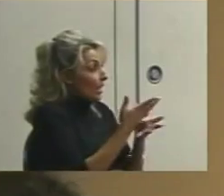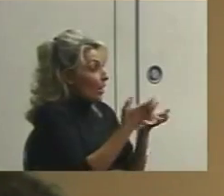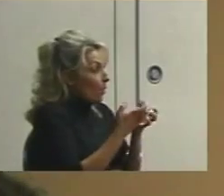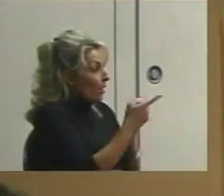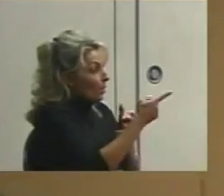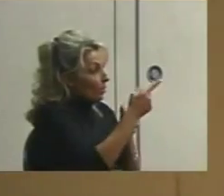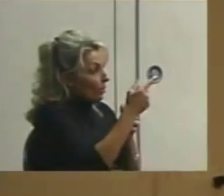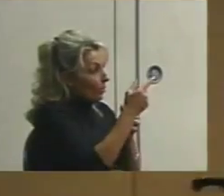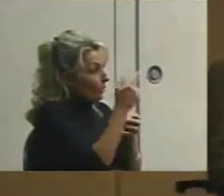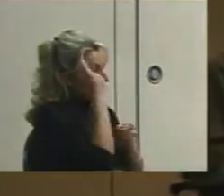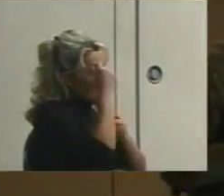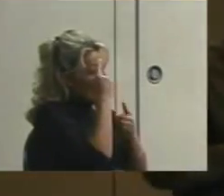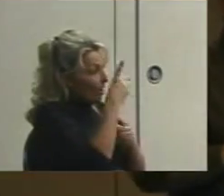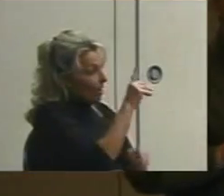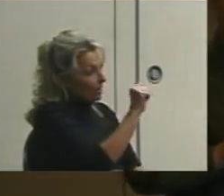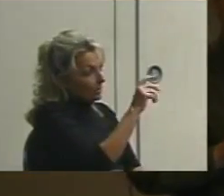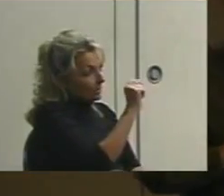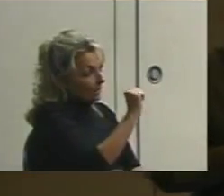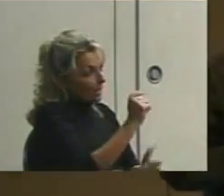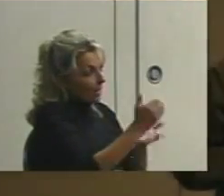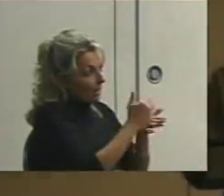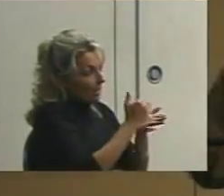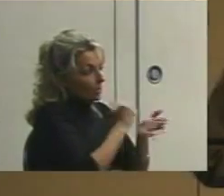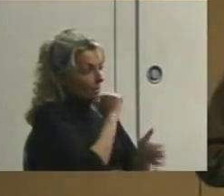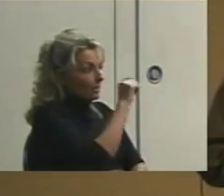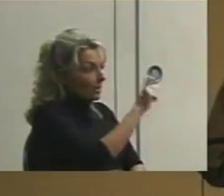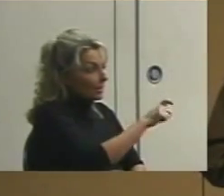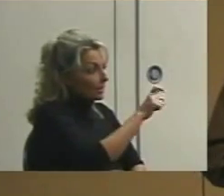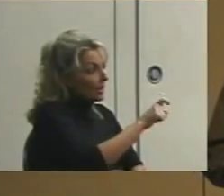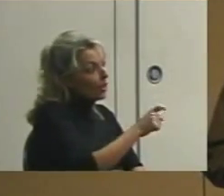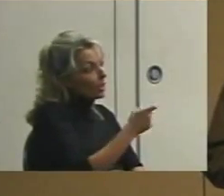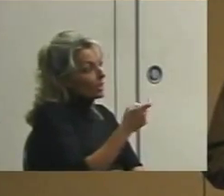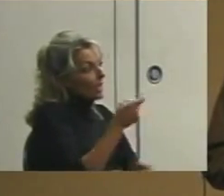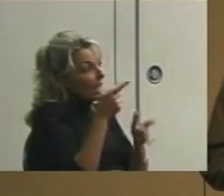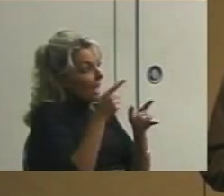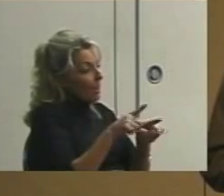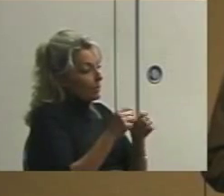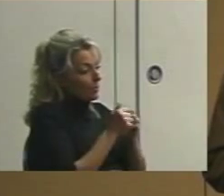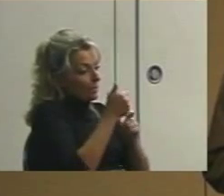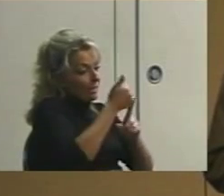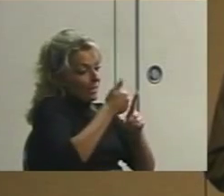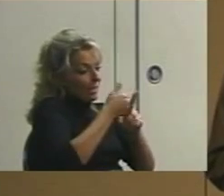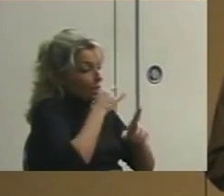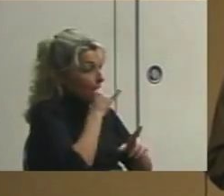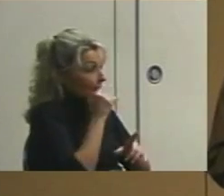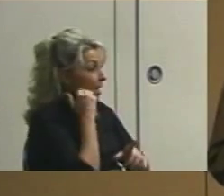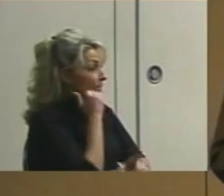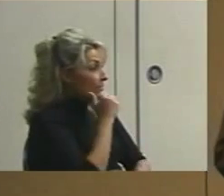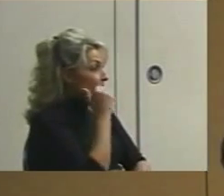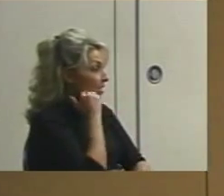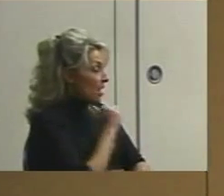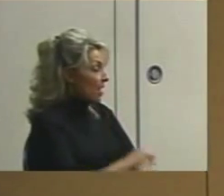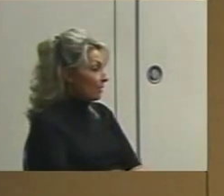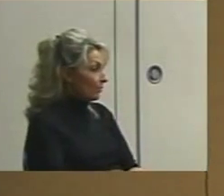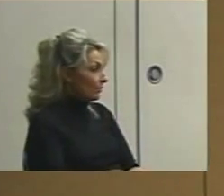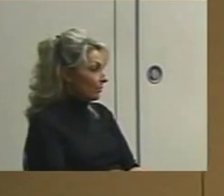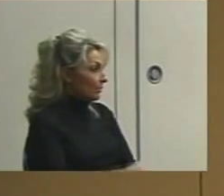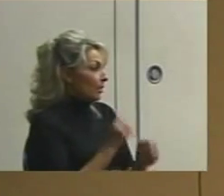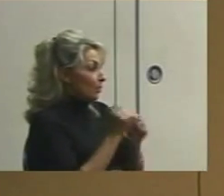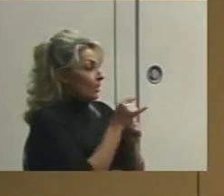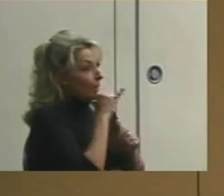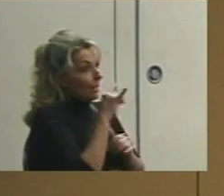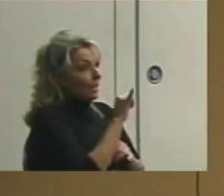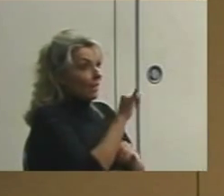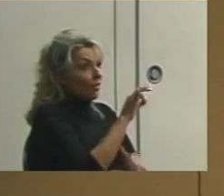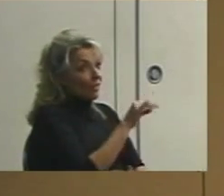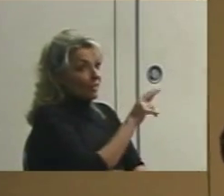is data collection doesn't necessarily need to happen with every kid every day. With a kid like